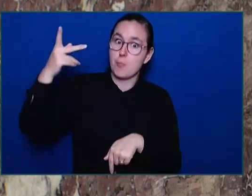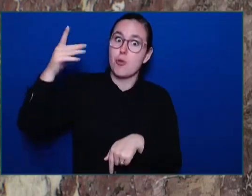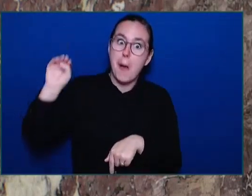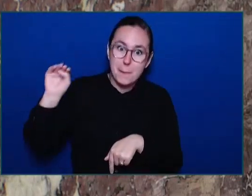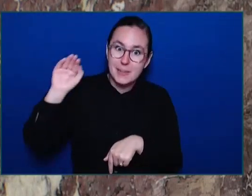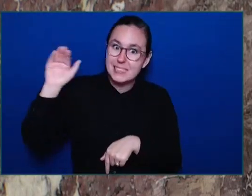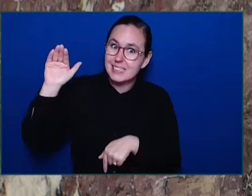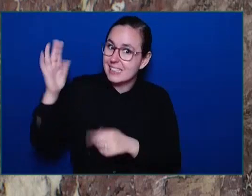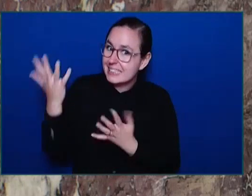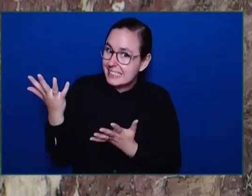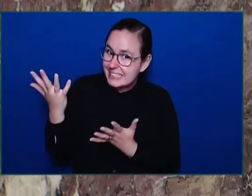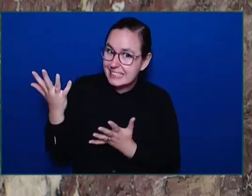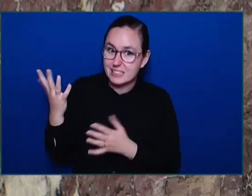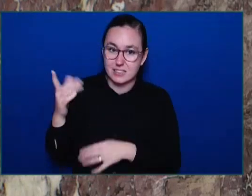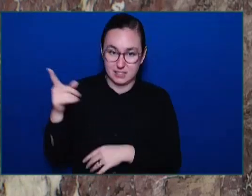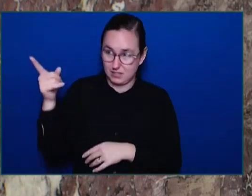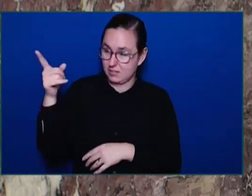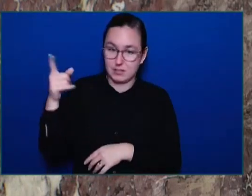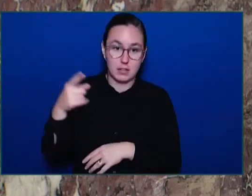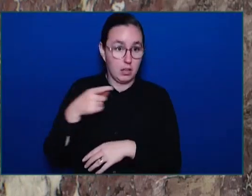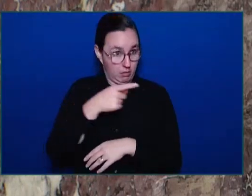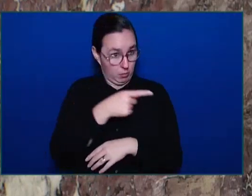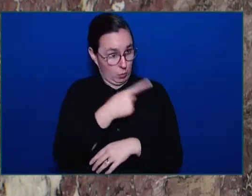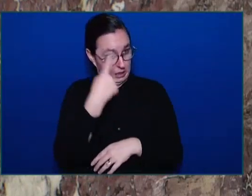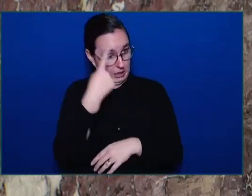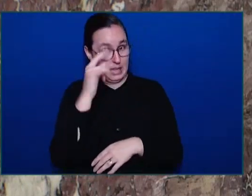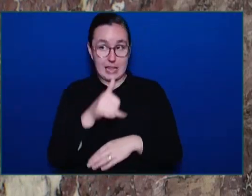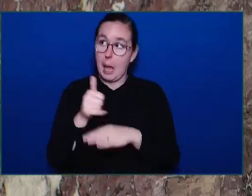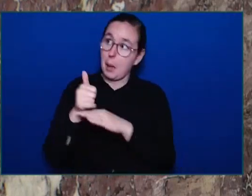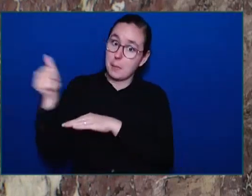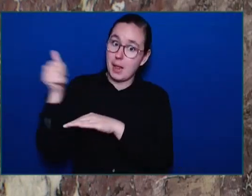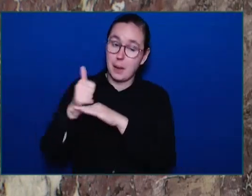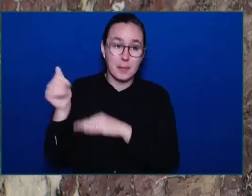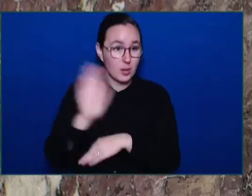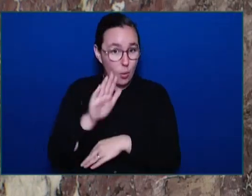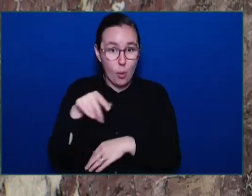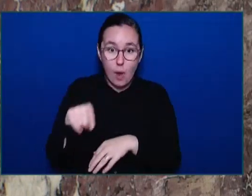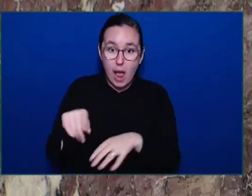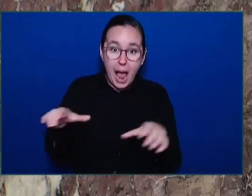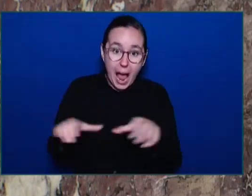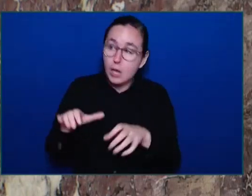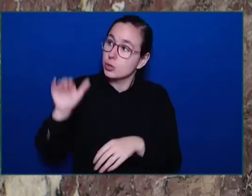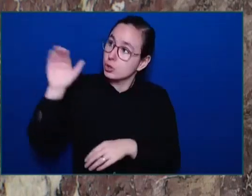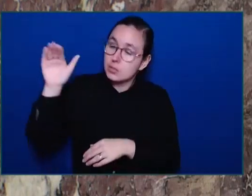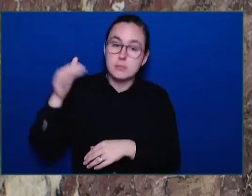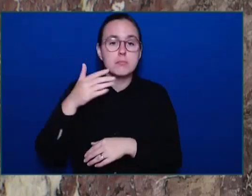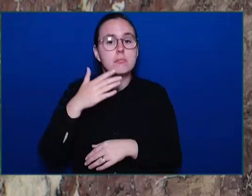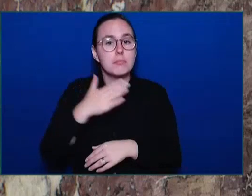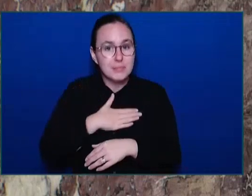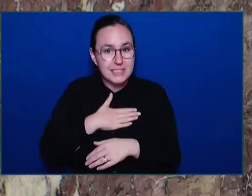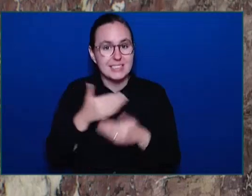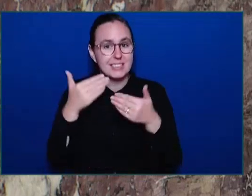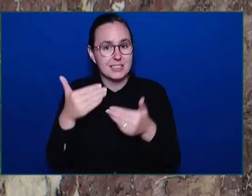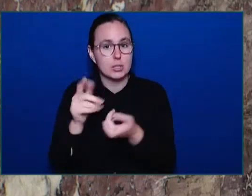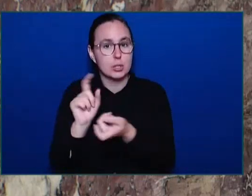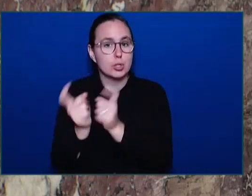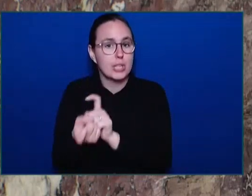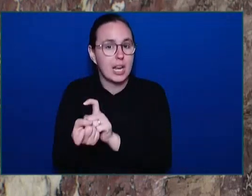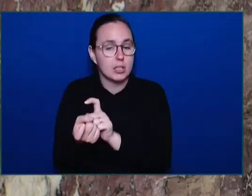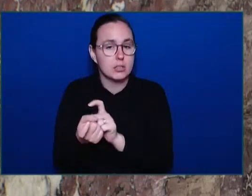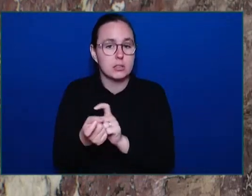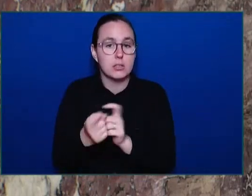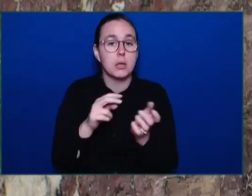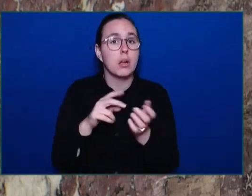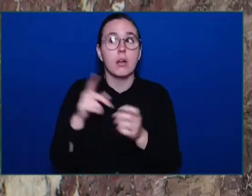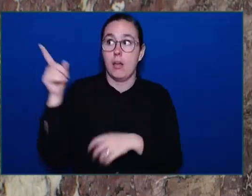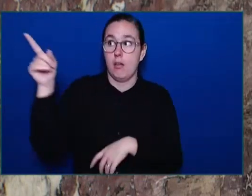recognizing is that the Fed's made some changes. There were consequences, unintended consequences. They're impacting them. We are working to get those